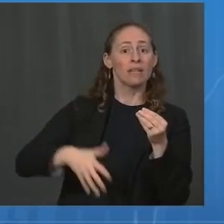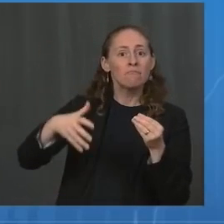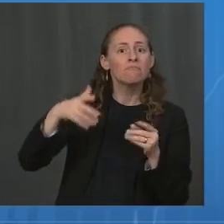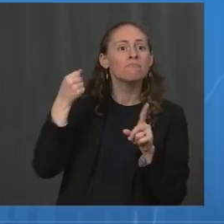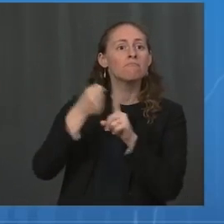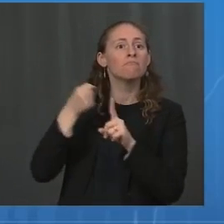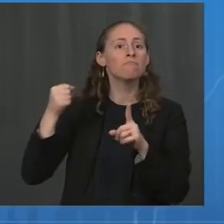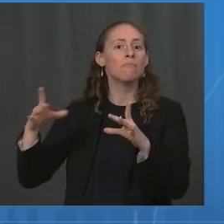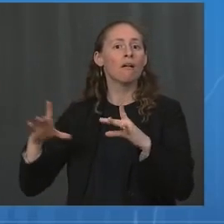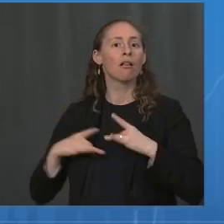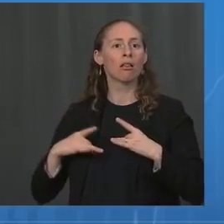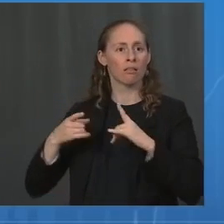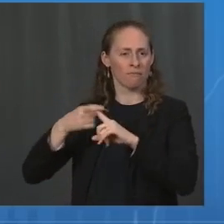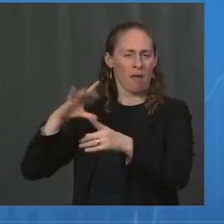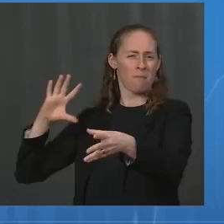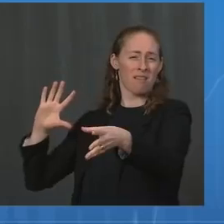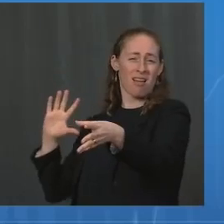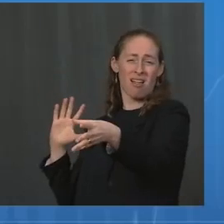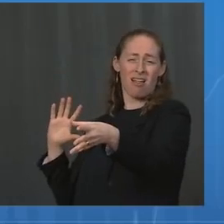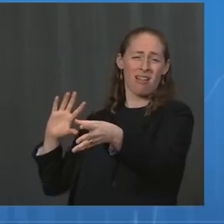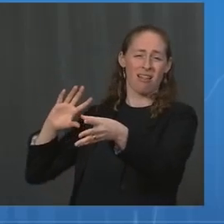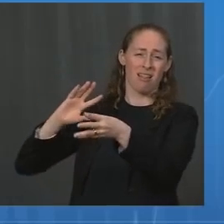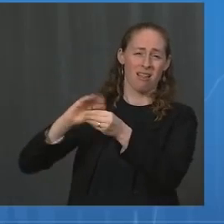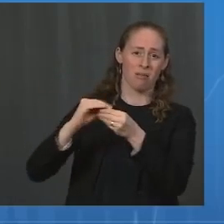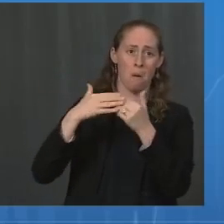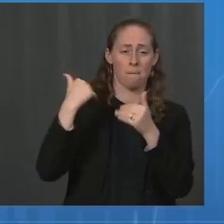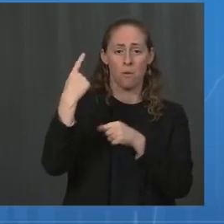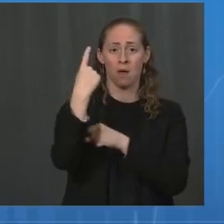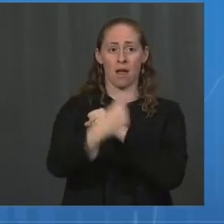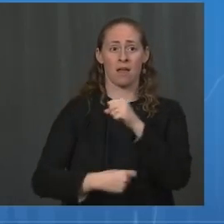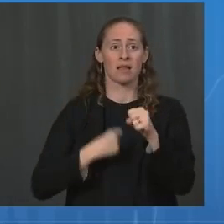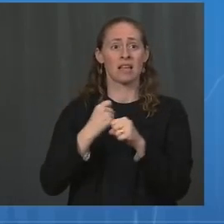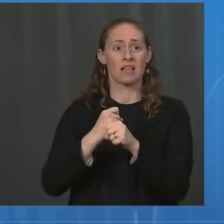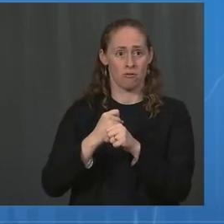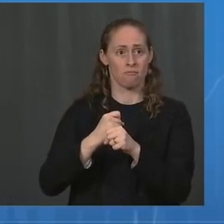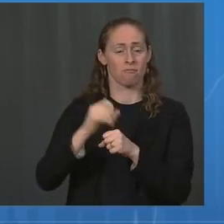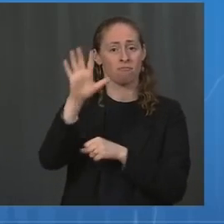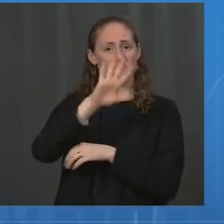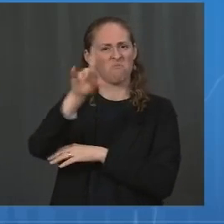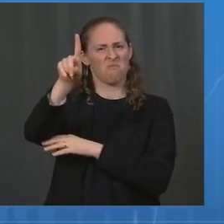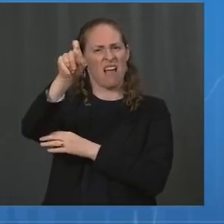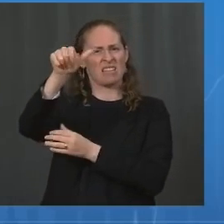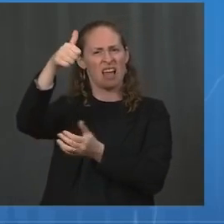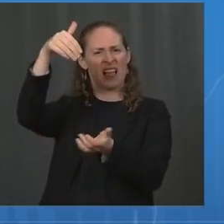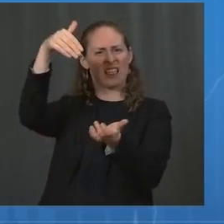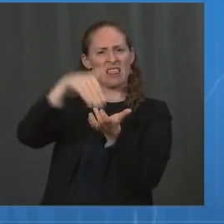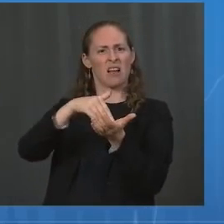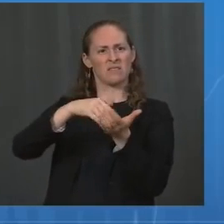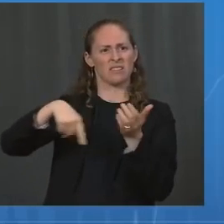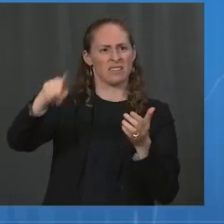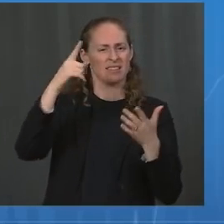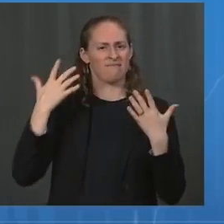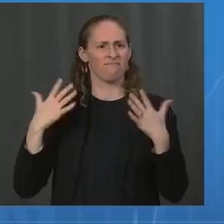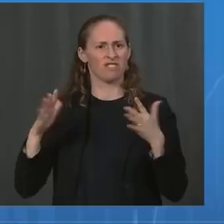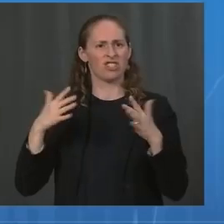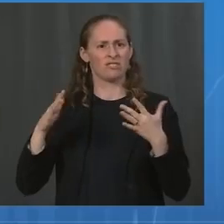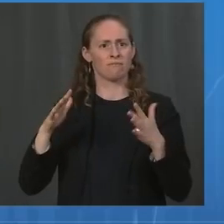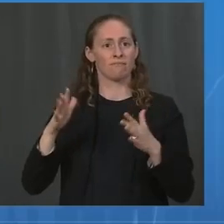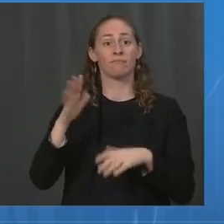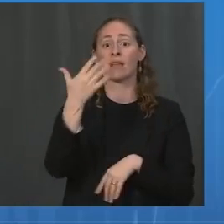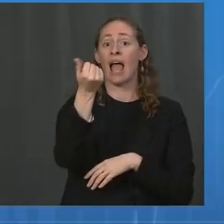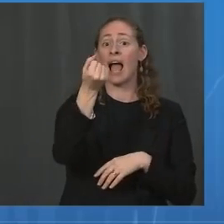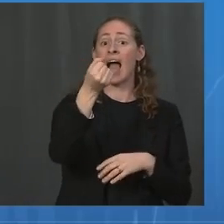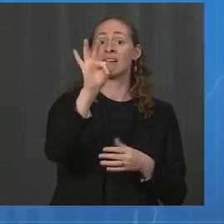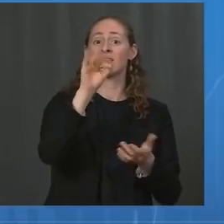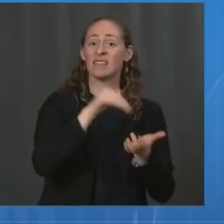there have been about 110,000 cases, about 19,000 hospitalizations, and 131